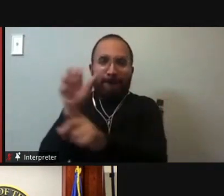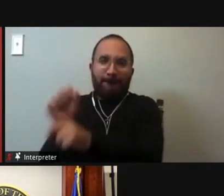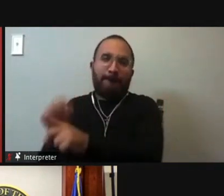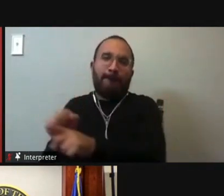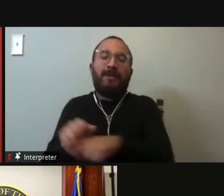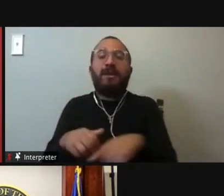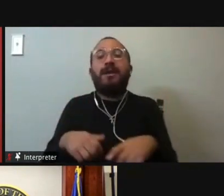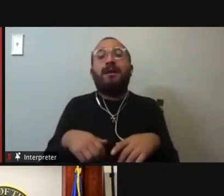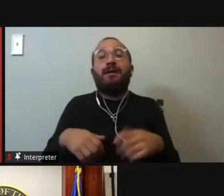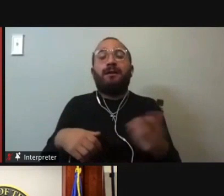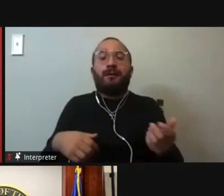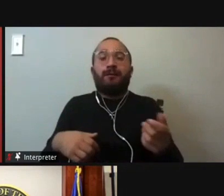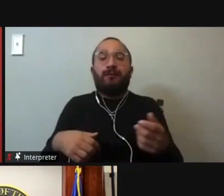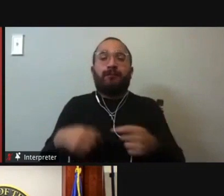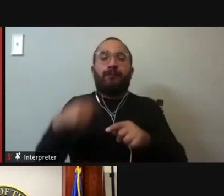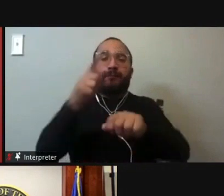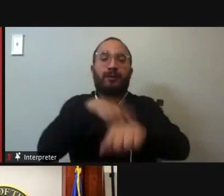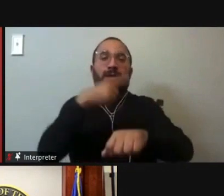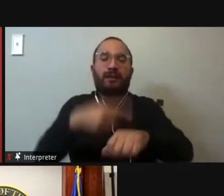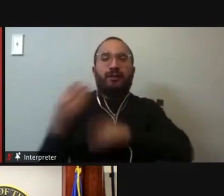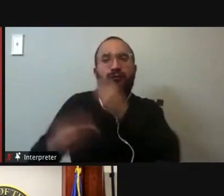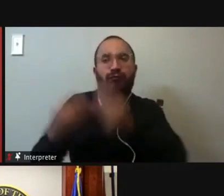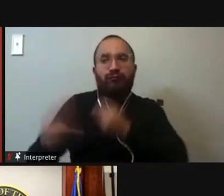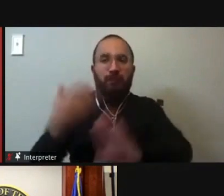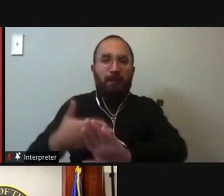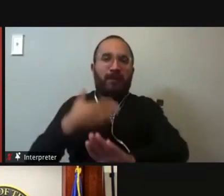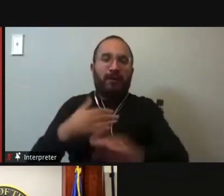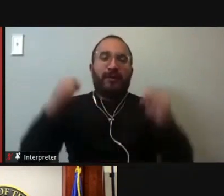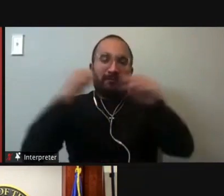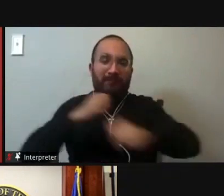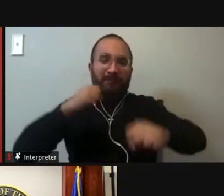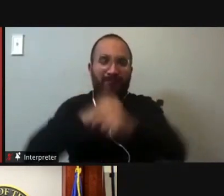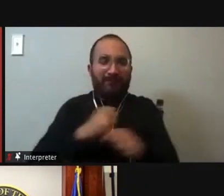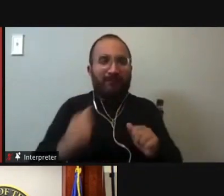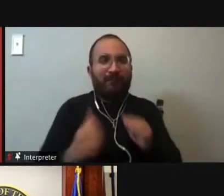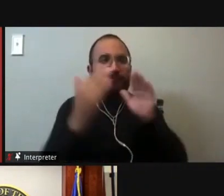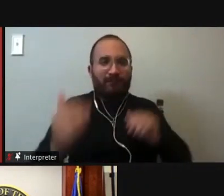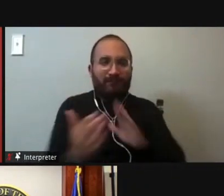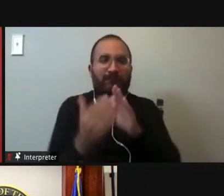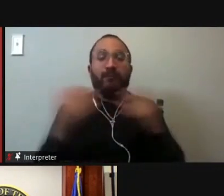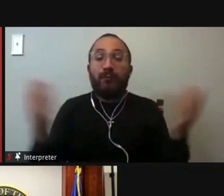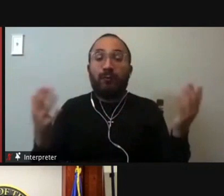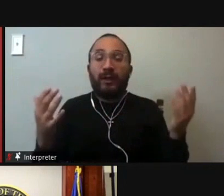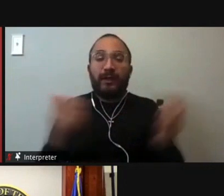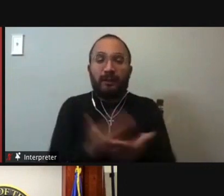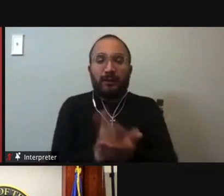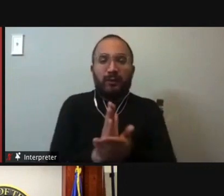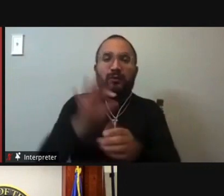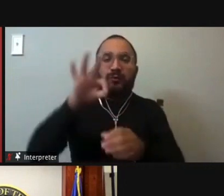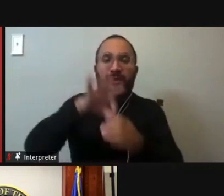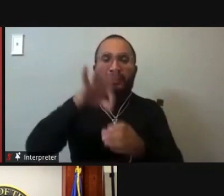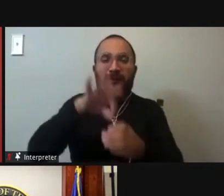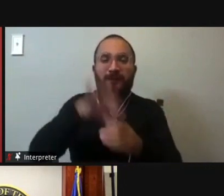fought and scraped for by generations that have preceded us is the right to vote. And so your